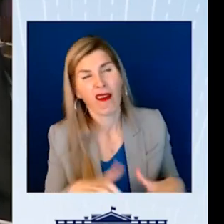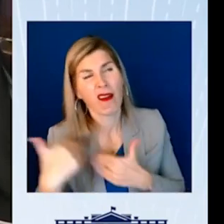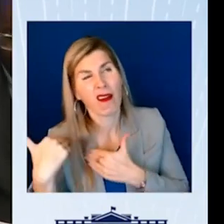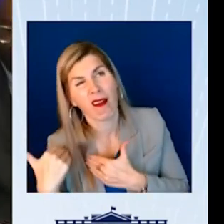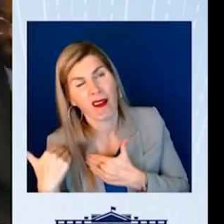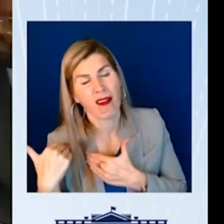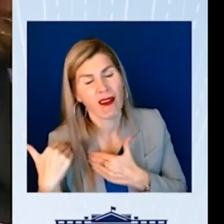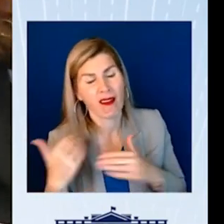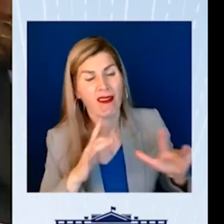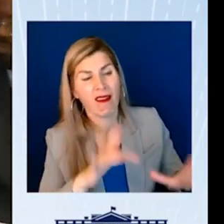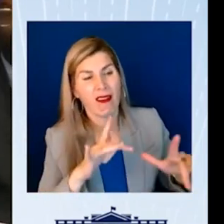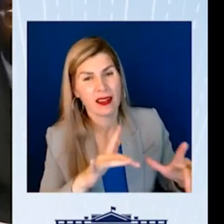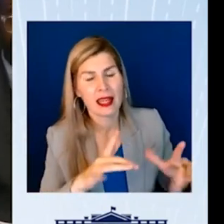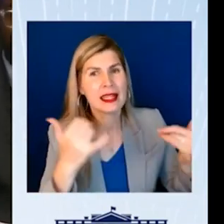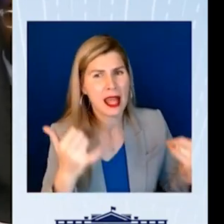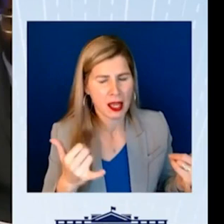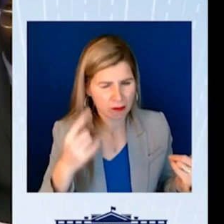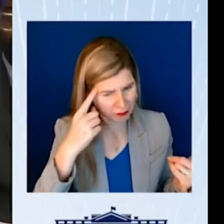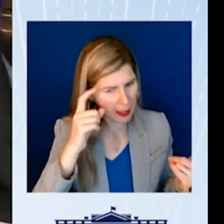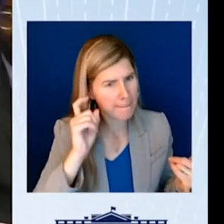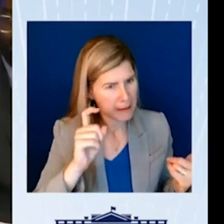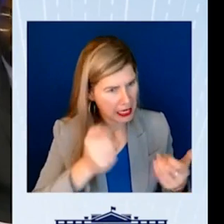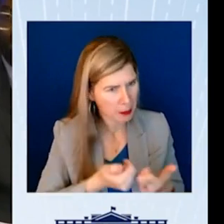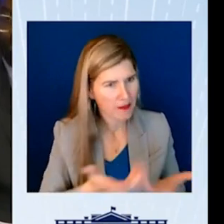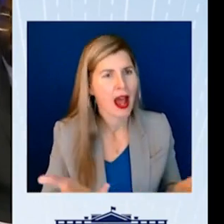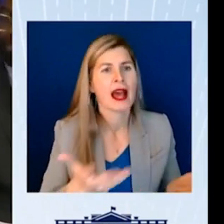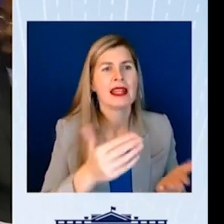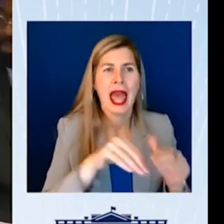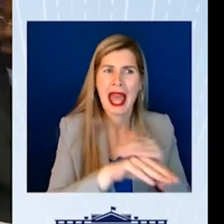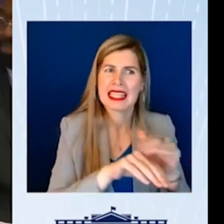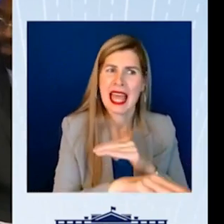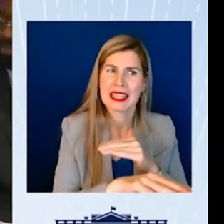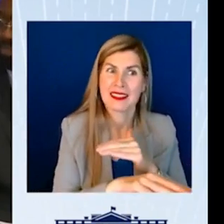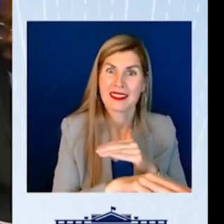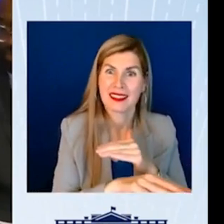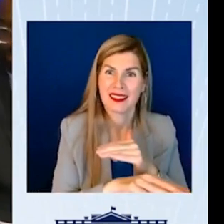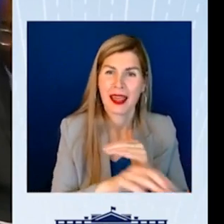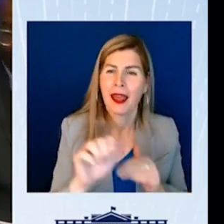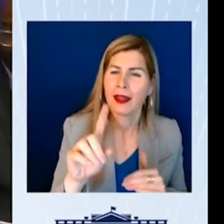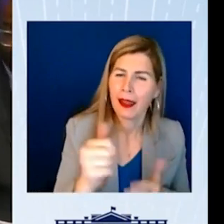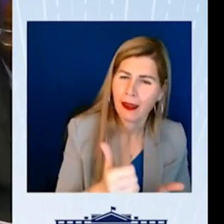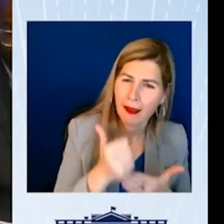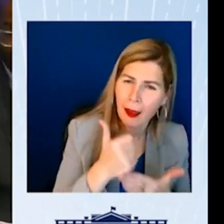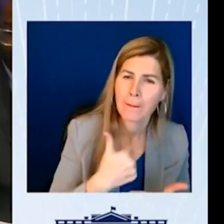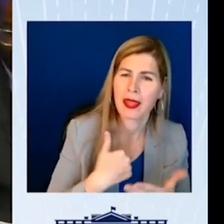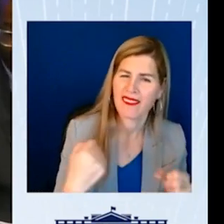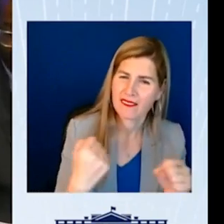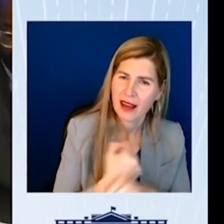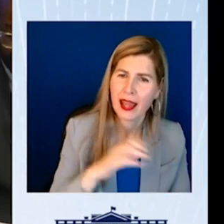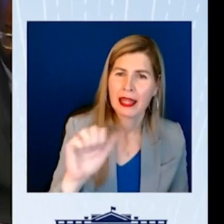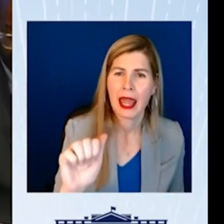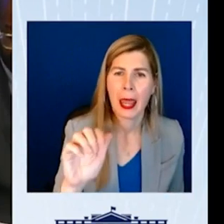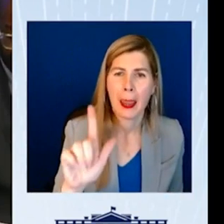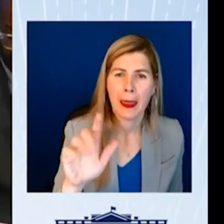realized they must provide accessibility. The ADA helps us fight ableism. And I hope